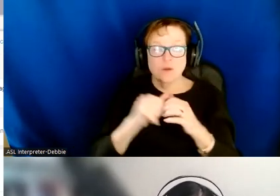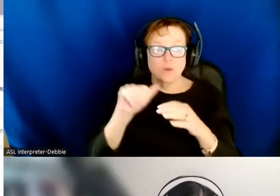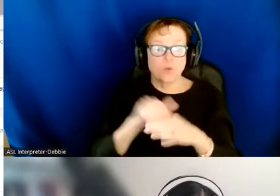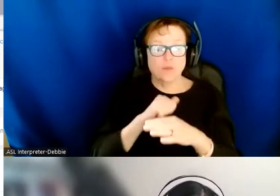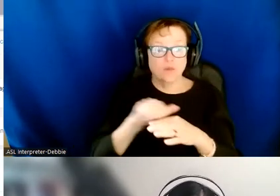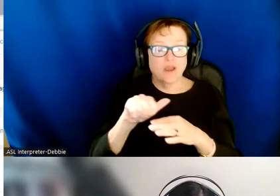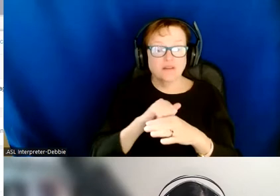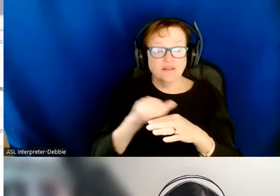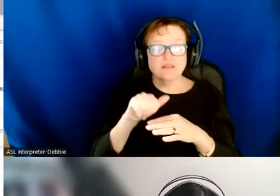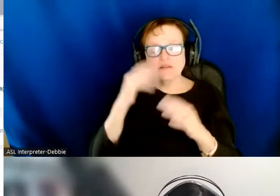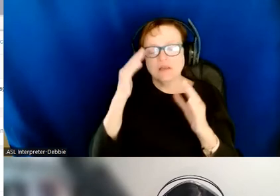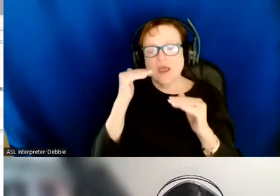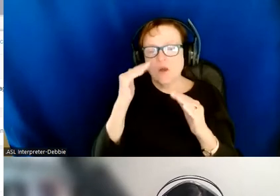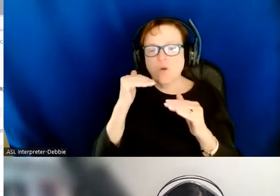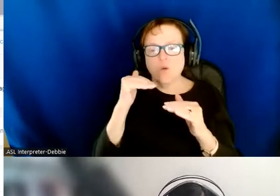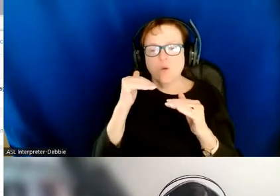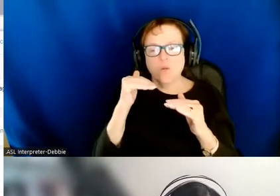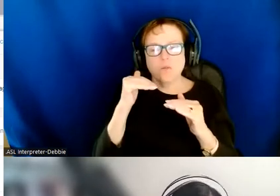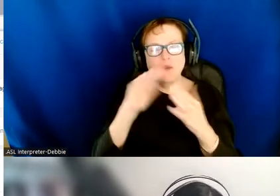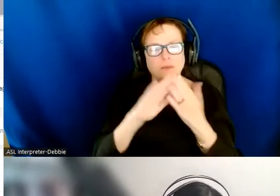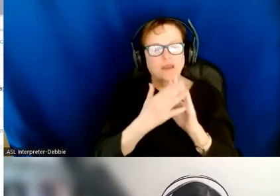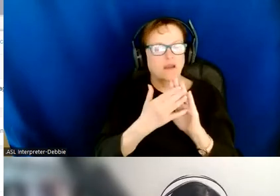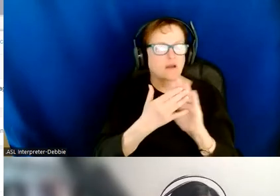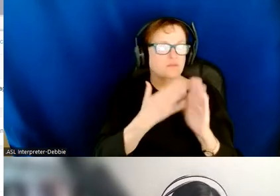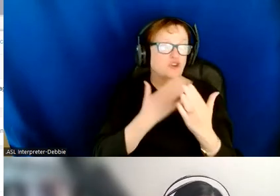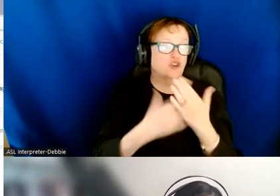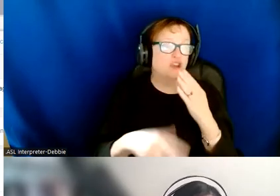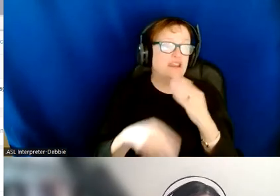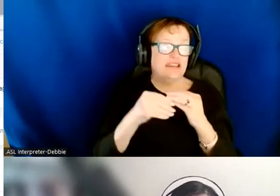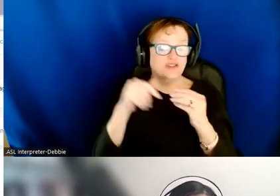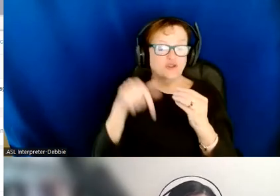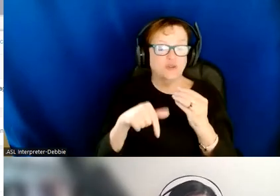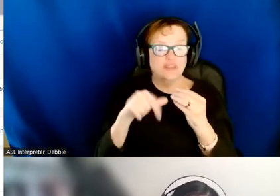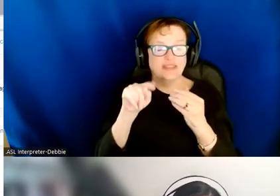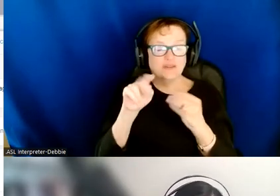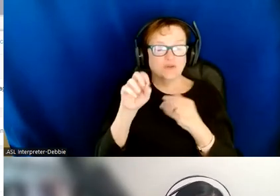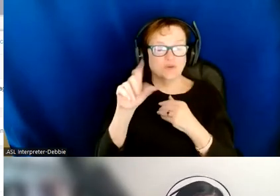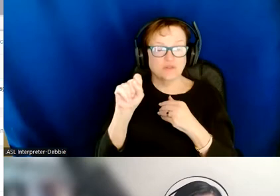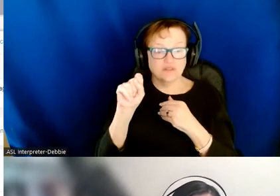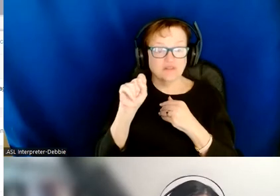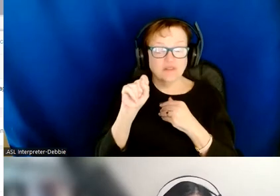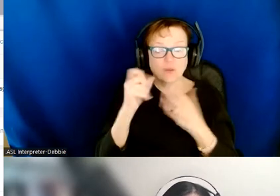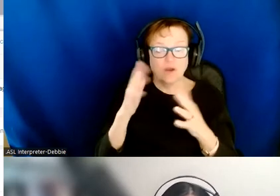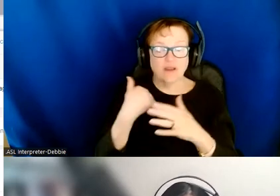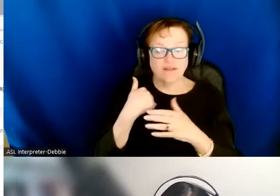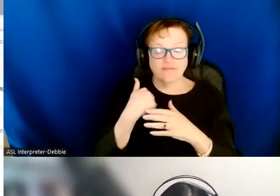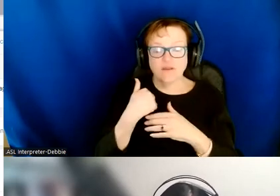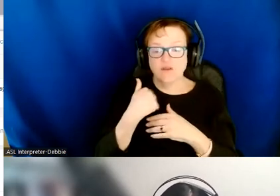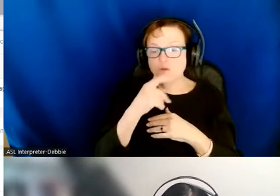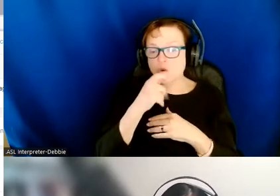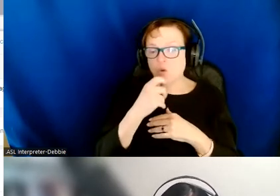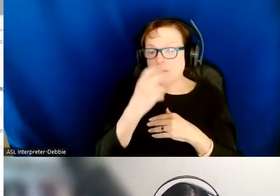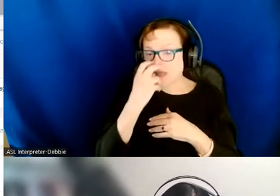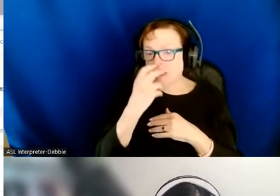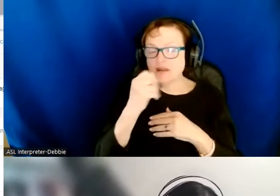this becomes a valuable addition to the arsenal of tools that already exist for those who are blind and low vision.